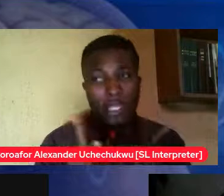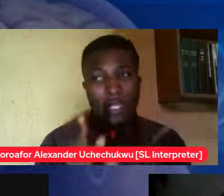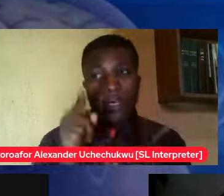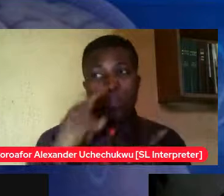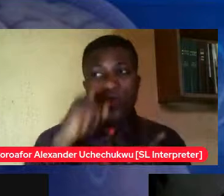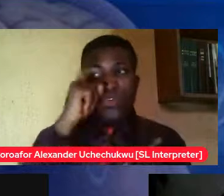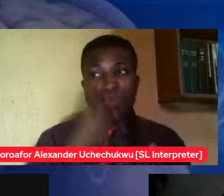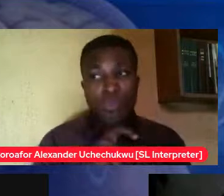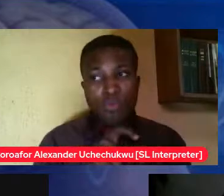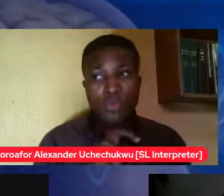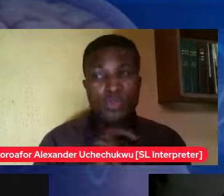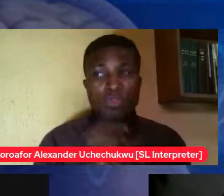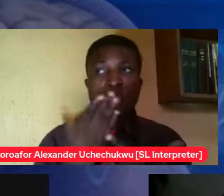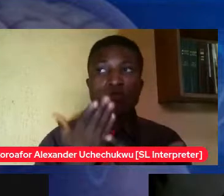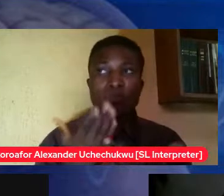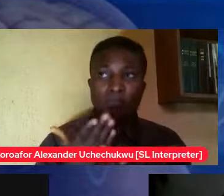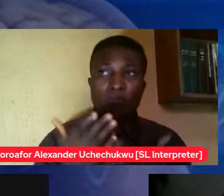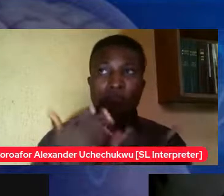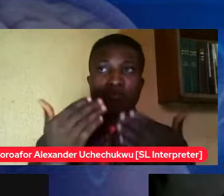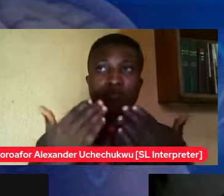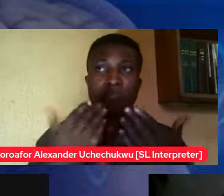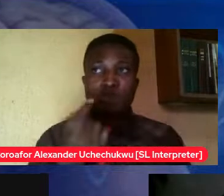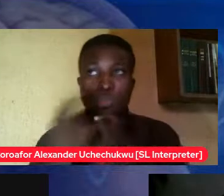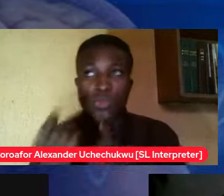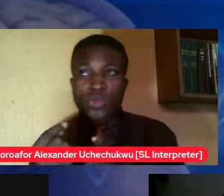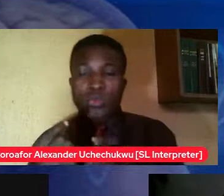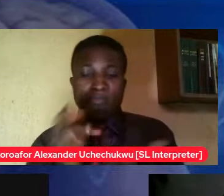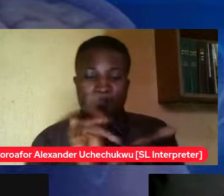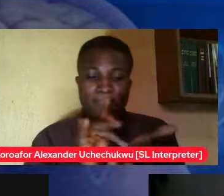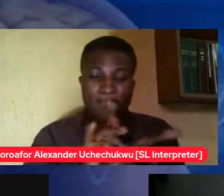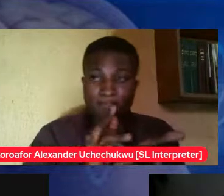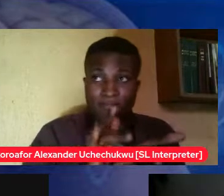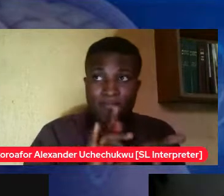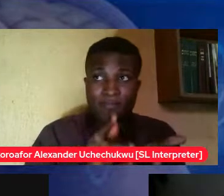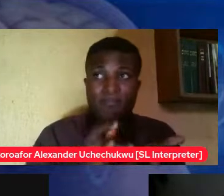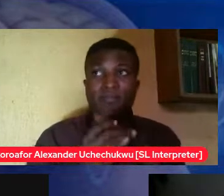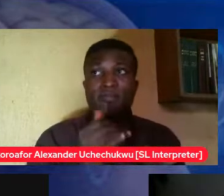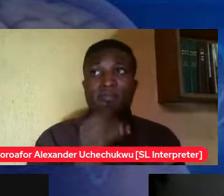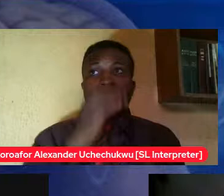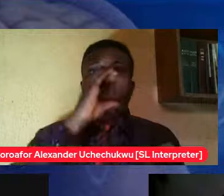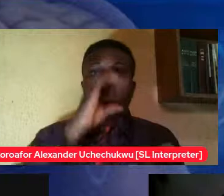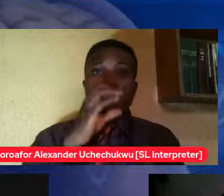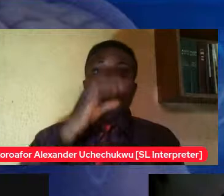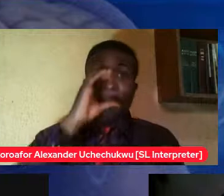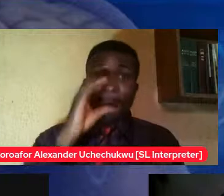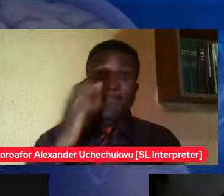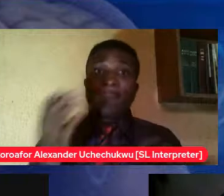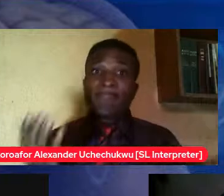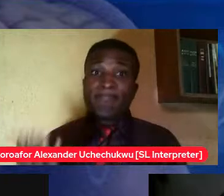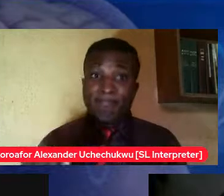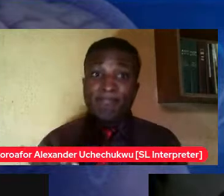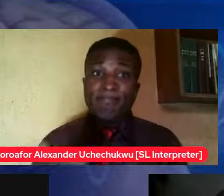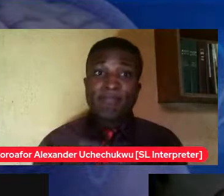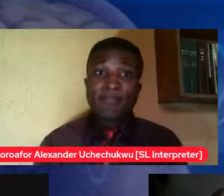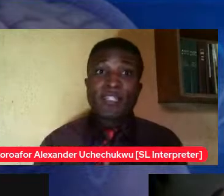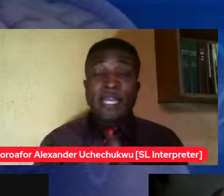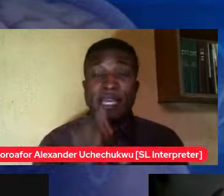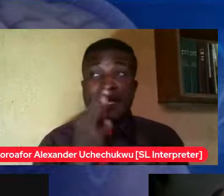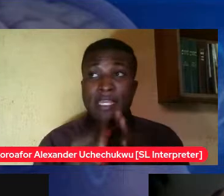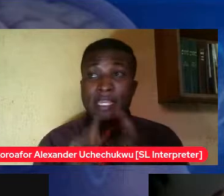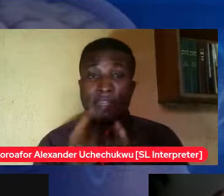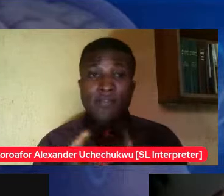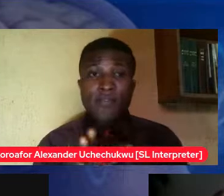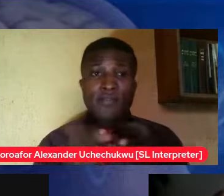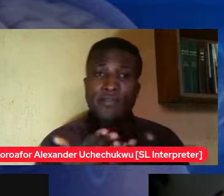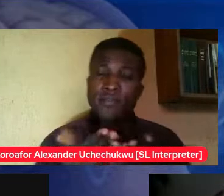you're having sex now you're a teenager you're 16 you're 17 you're 18 we have to talk about okay i remember